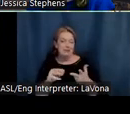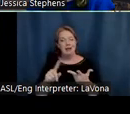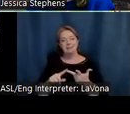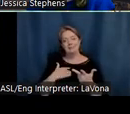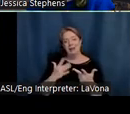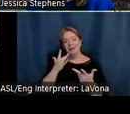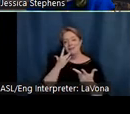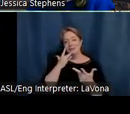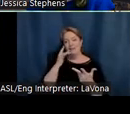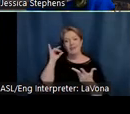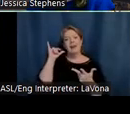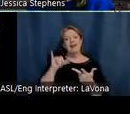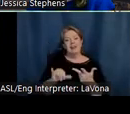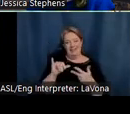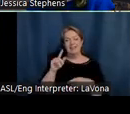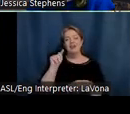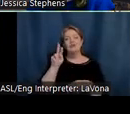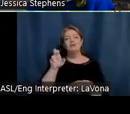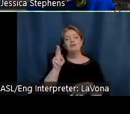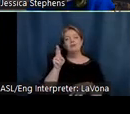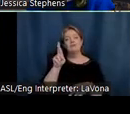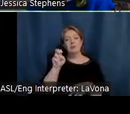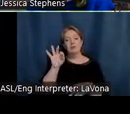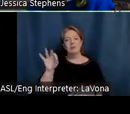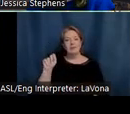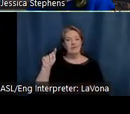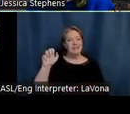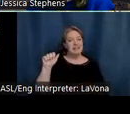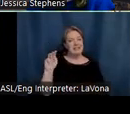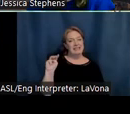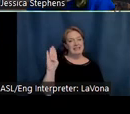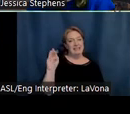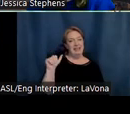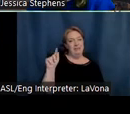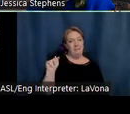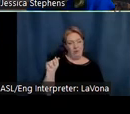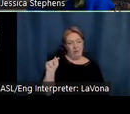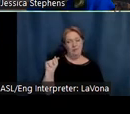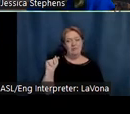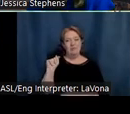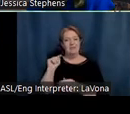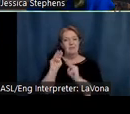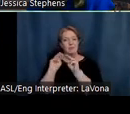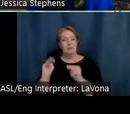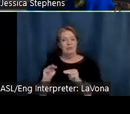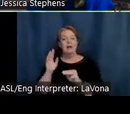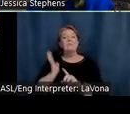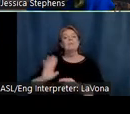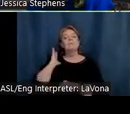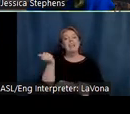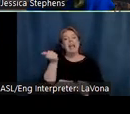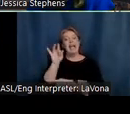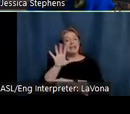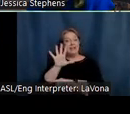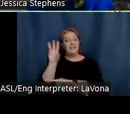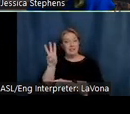of the Steamboat Arabia Museum, which displays 200 tons of pioneer artifacts recovered from an 1856